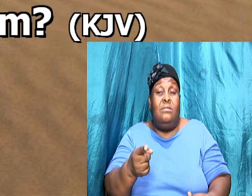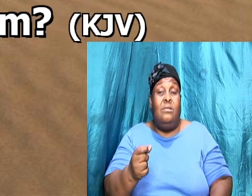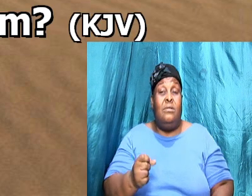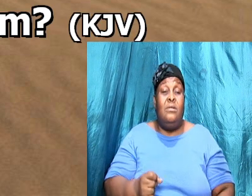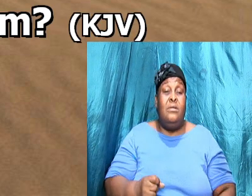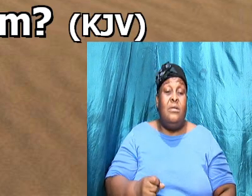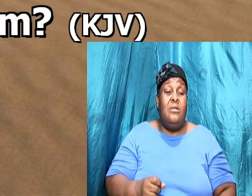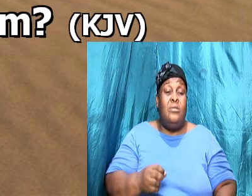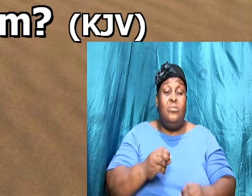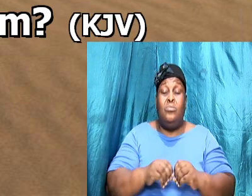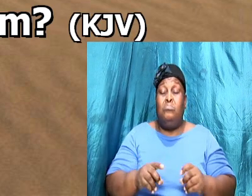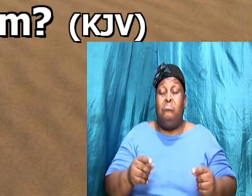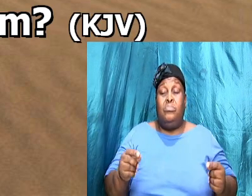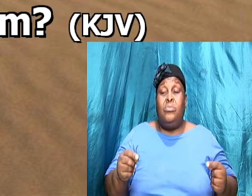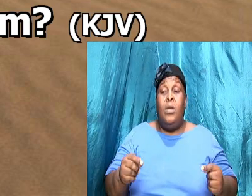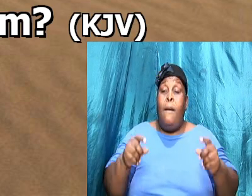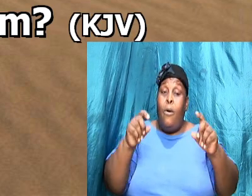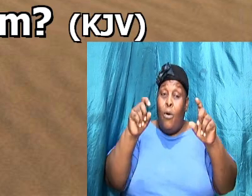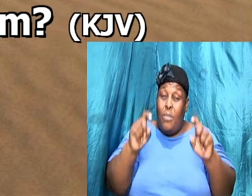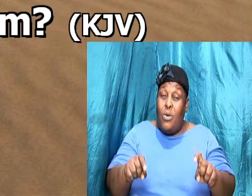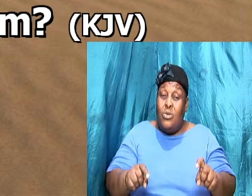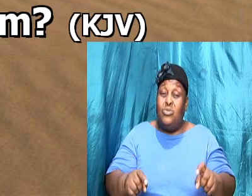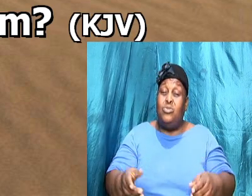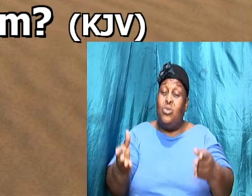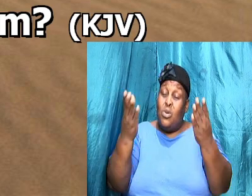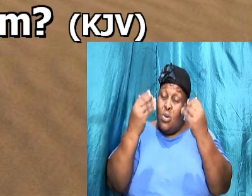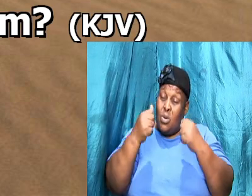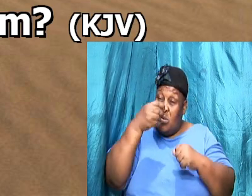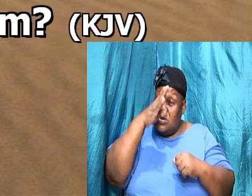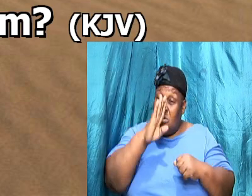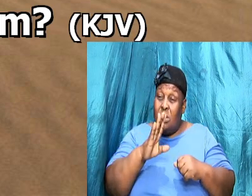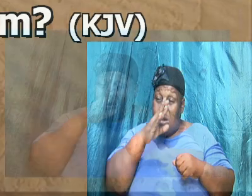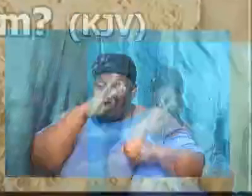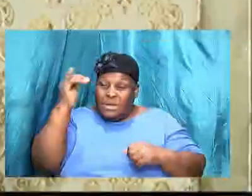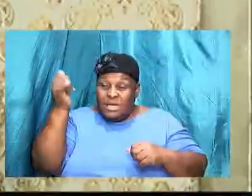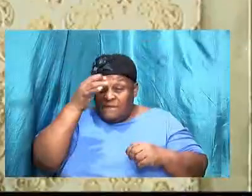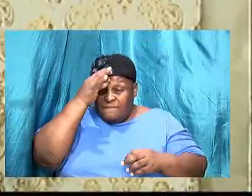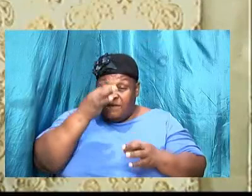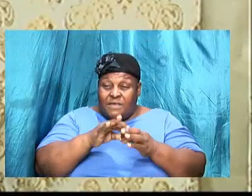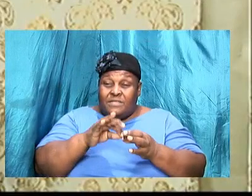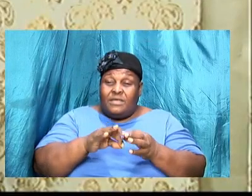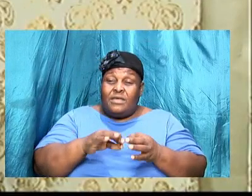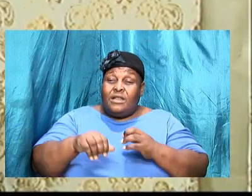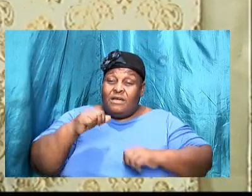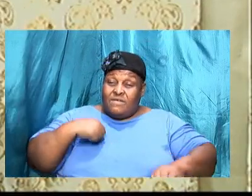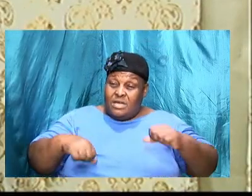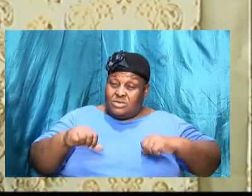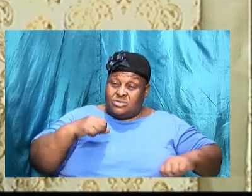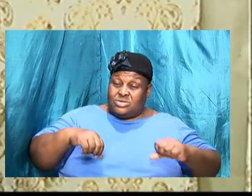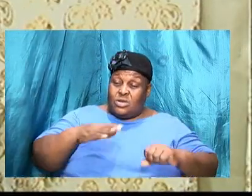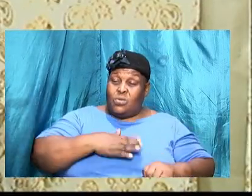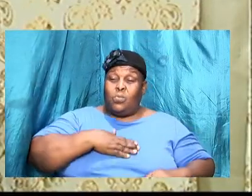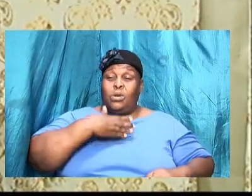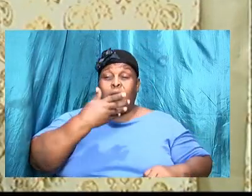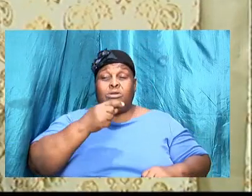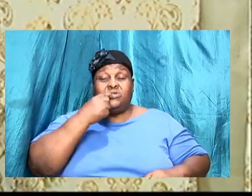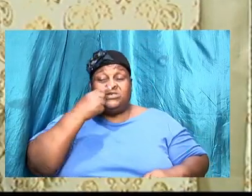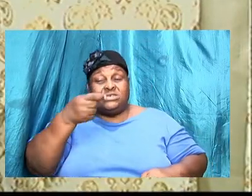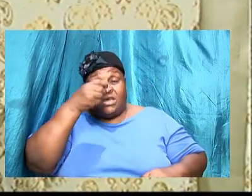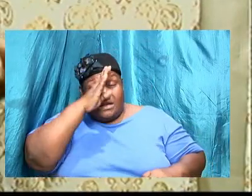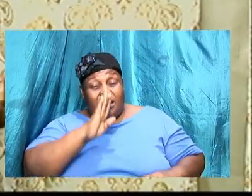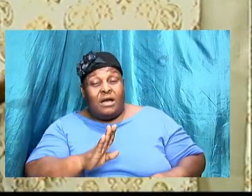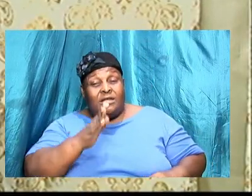we don't do anything we must come to God by faith and we must have some action of willing to to say God